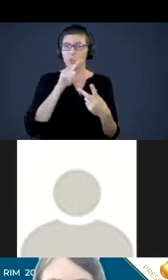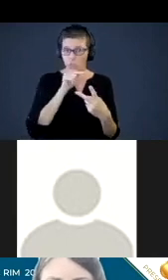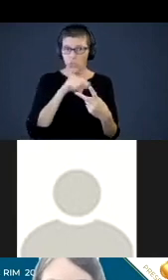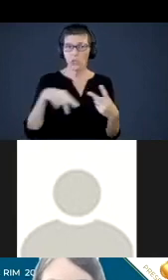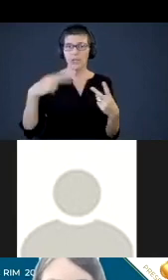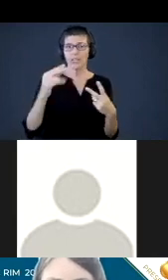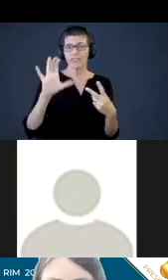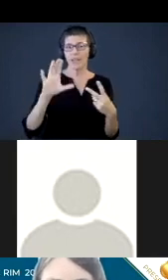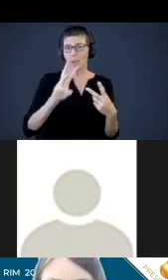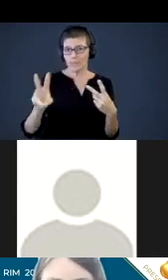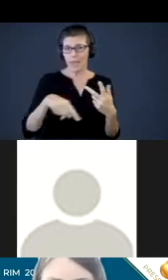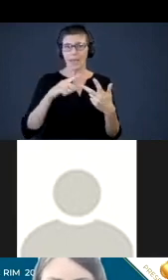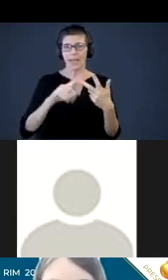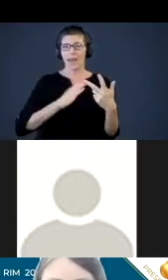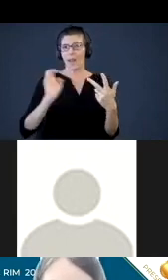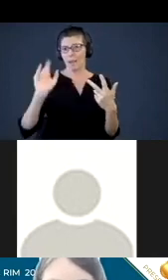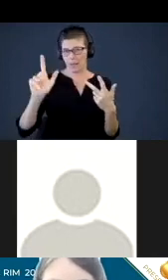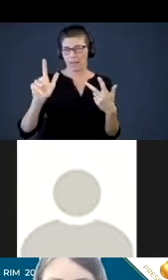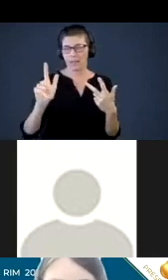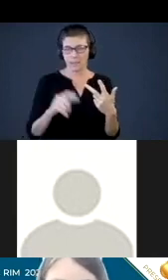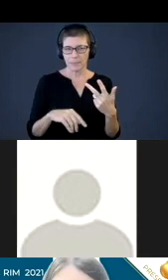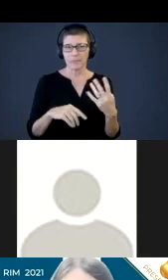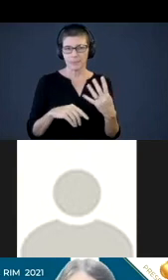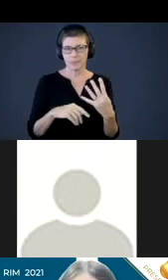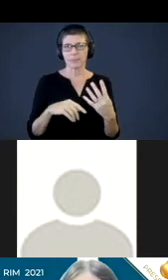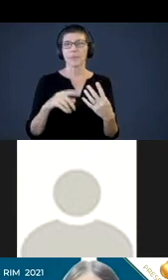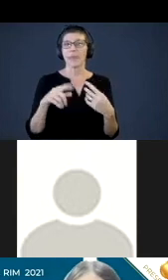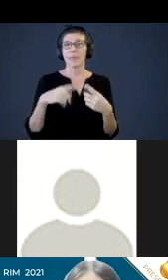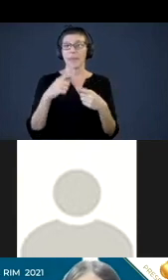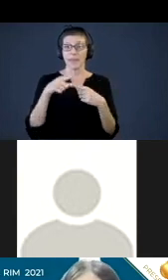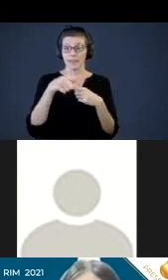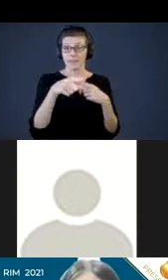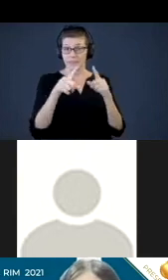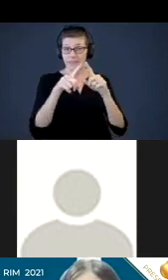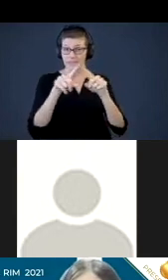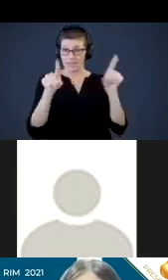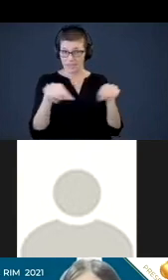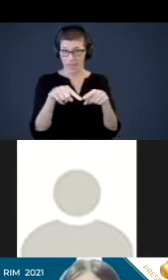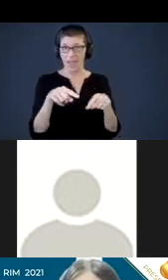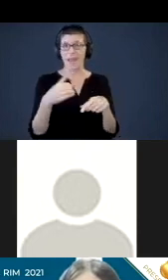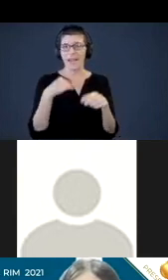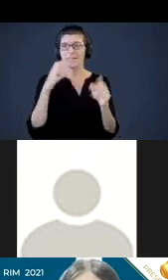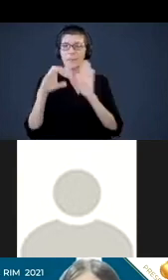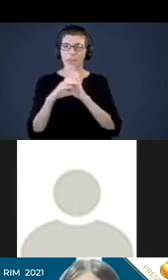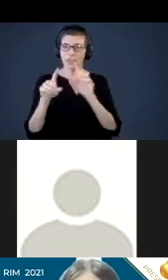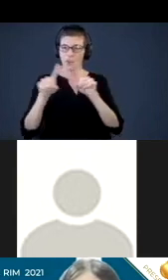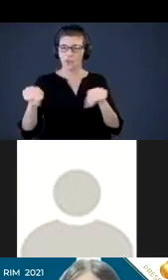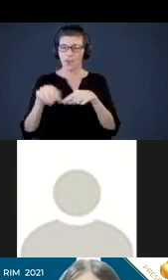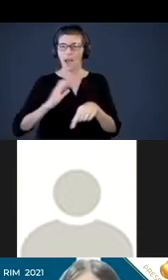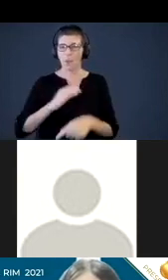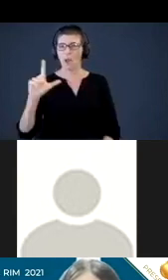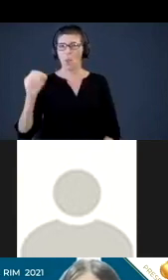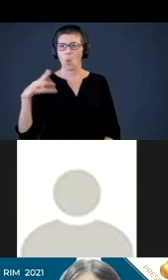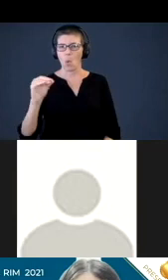HVAC website and our email. And then on this slide, we do have a picture of our logo, which does